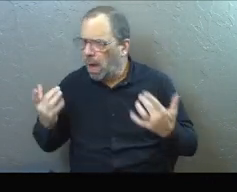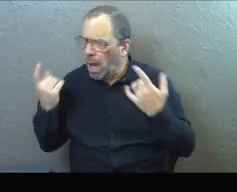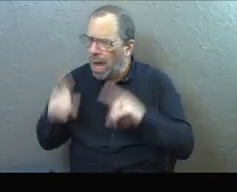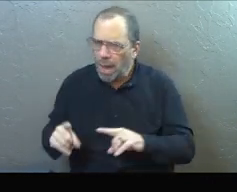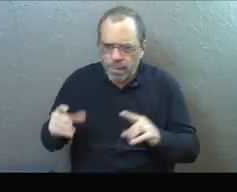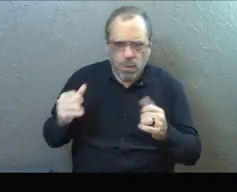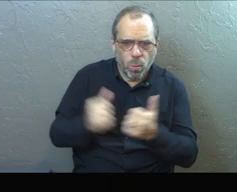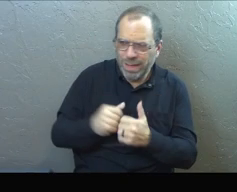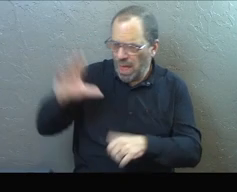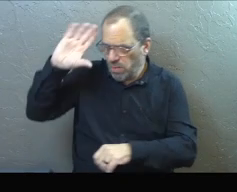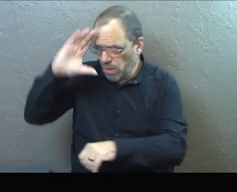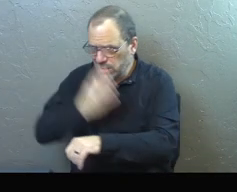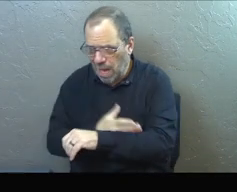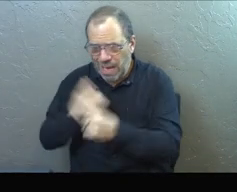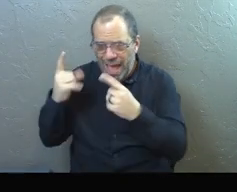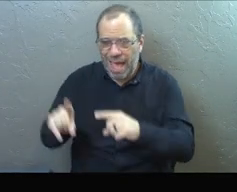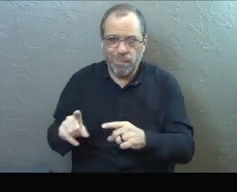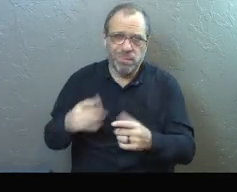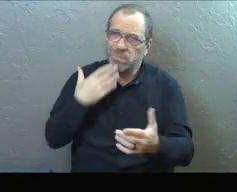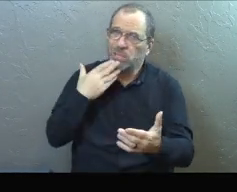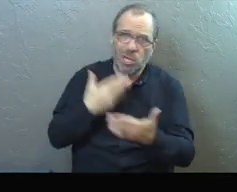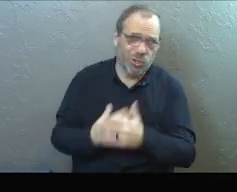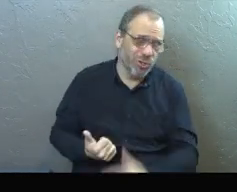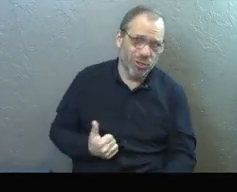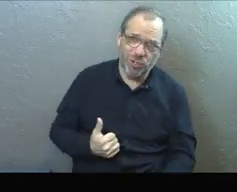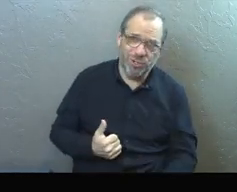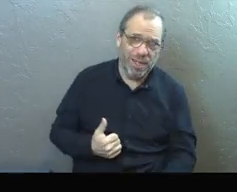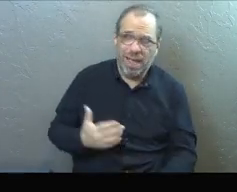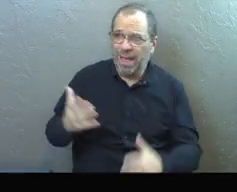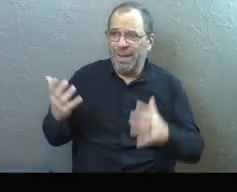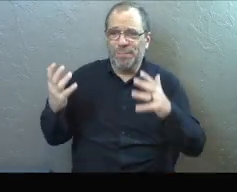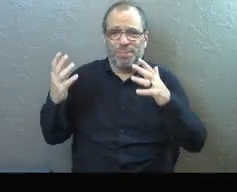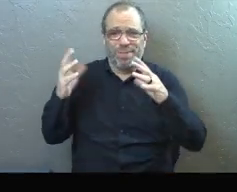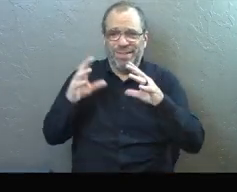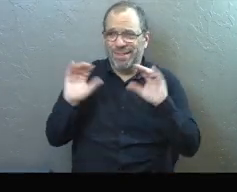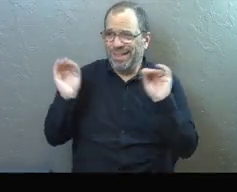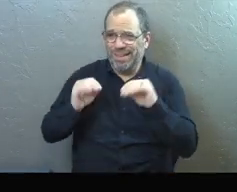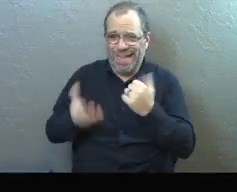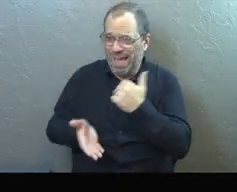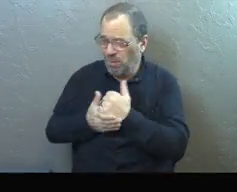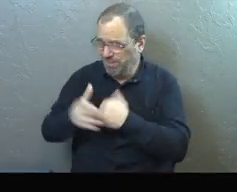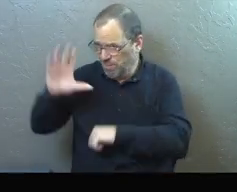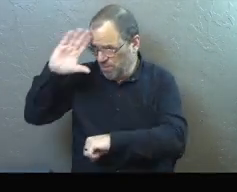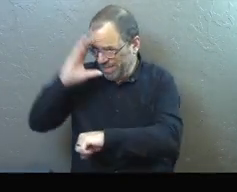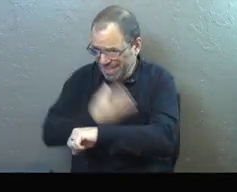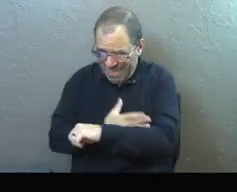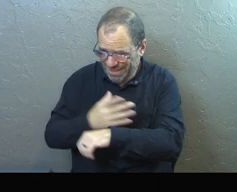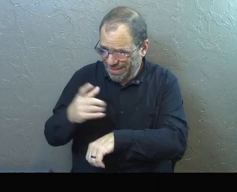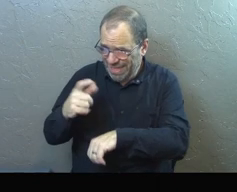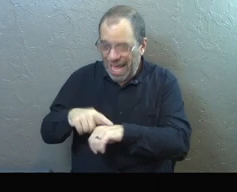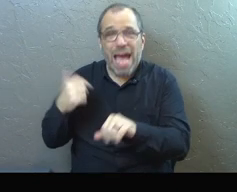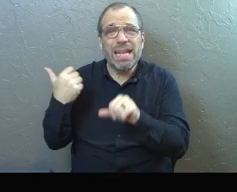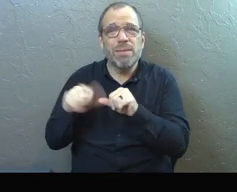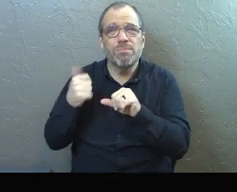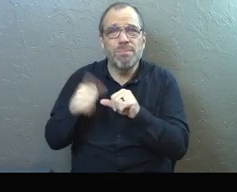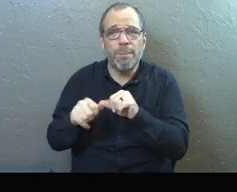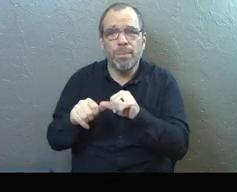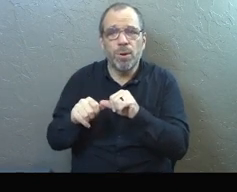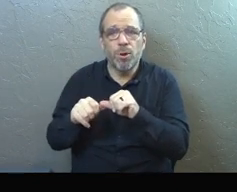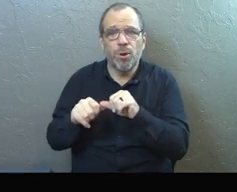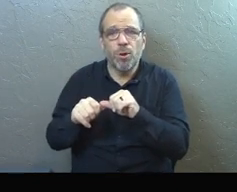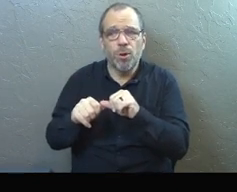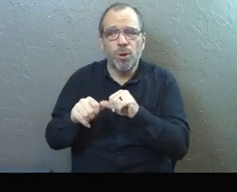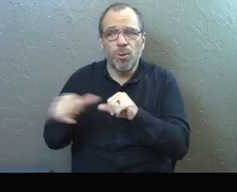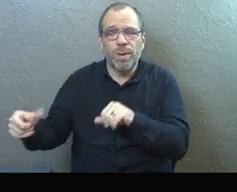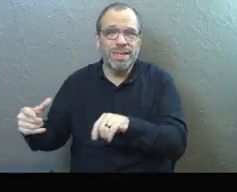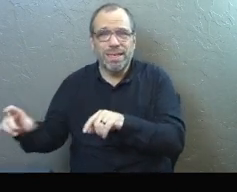happen. And whatever is going to happen isn't going to be good. They were saying, there's kind of nothing else we can do. was one of those moments. And I remember getting the